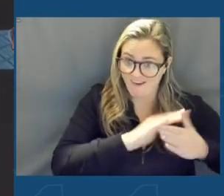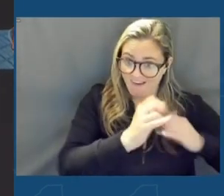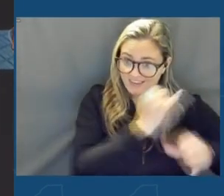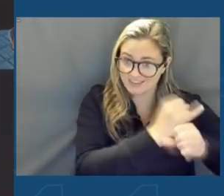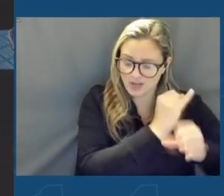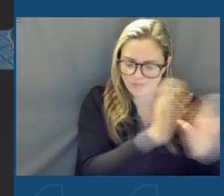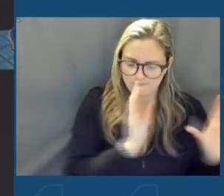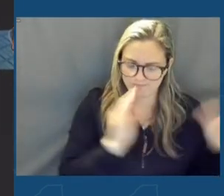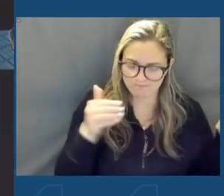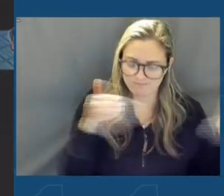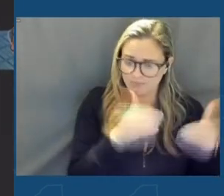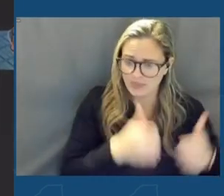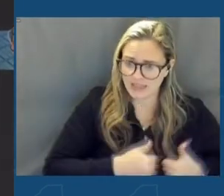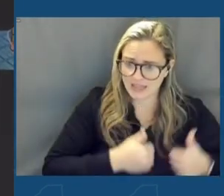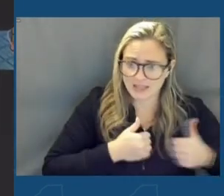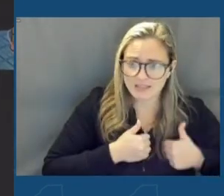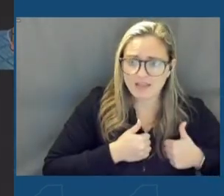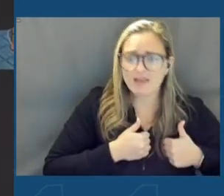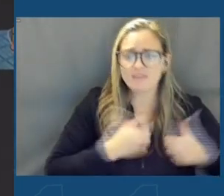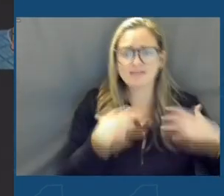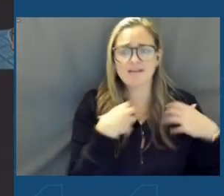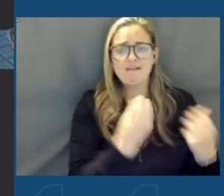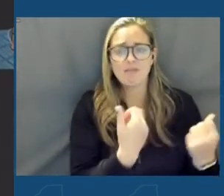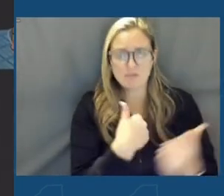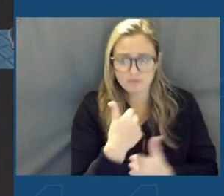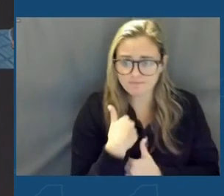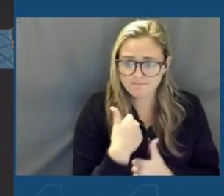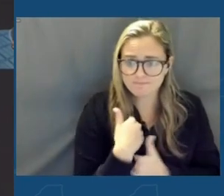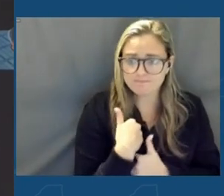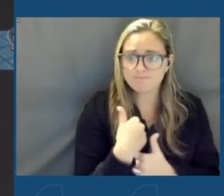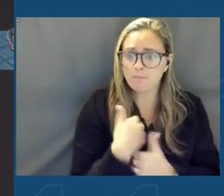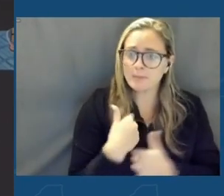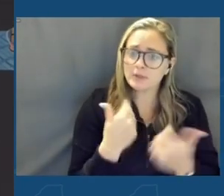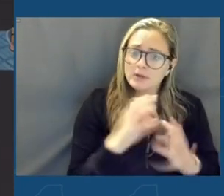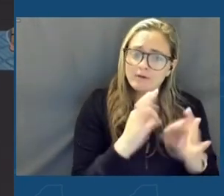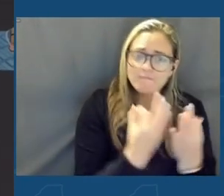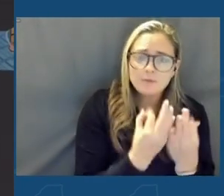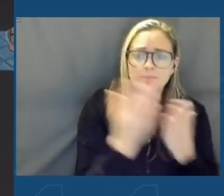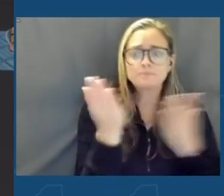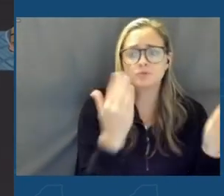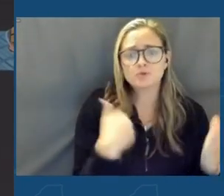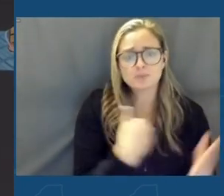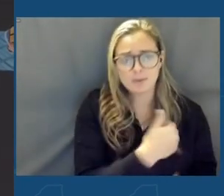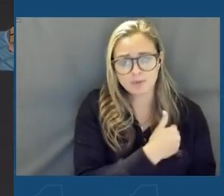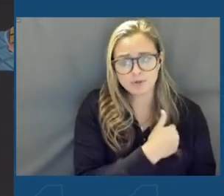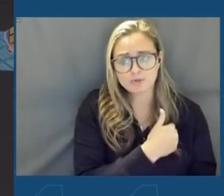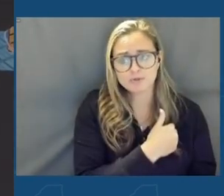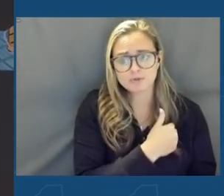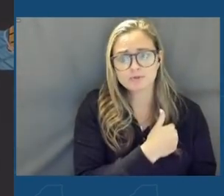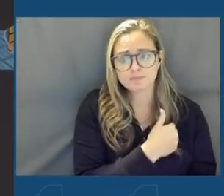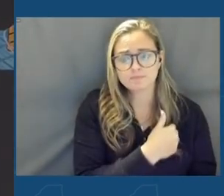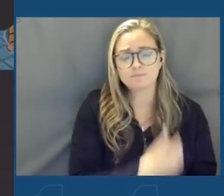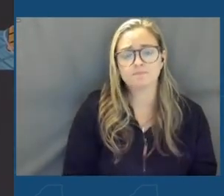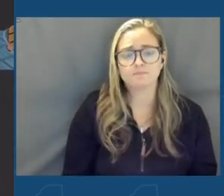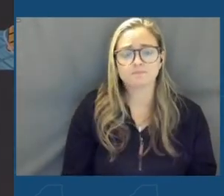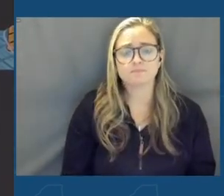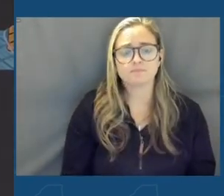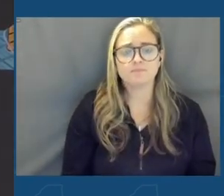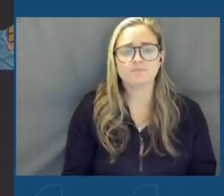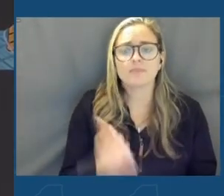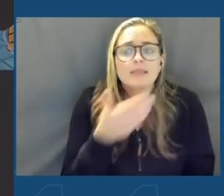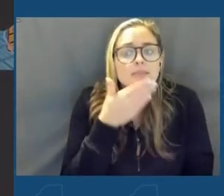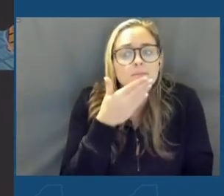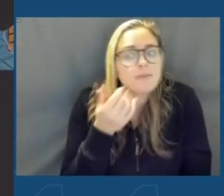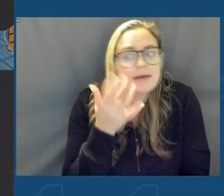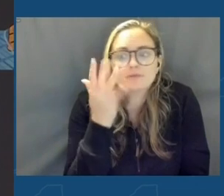solely to the lives and well-being of our veterans, military families, and servicemen, and women. It's the best because